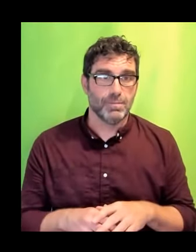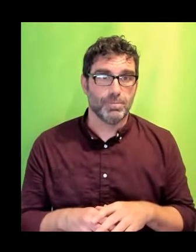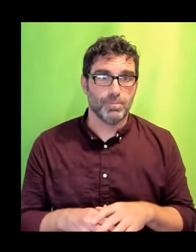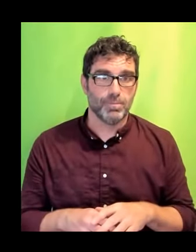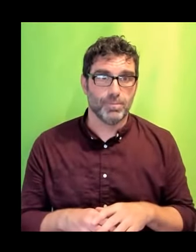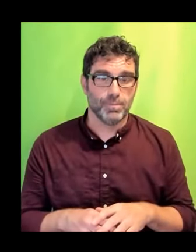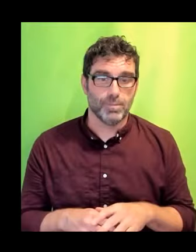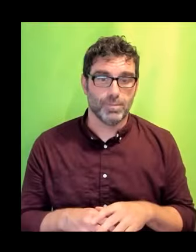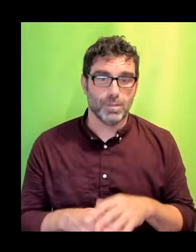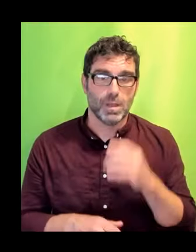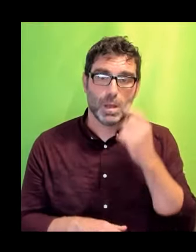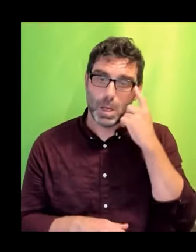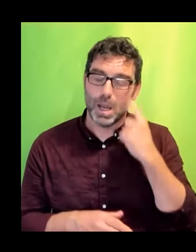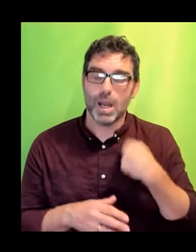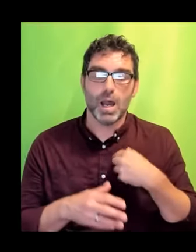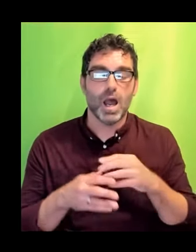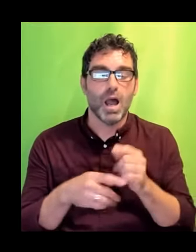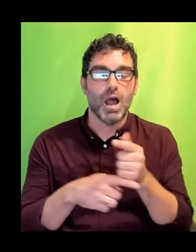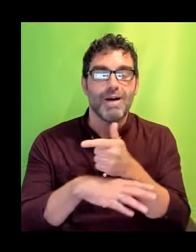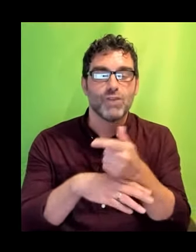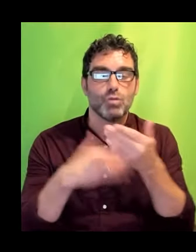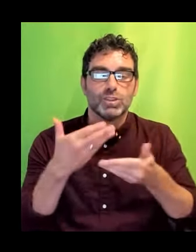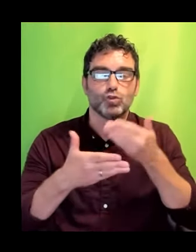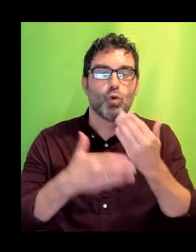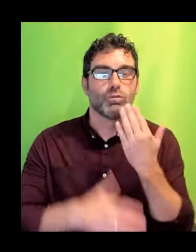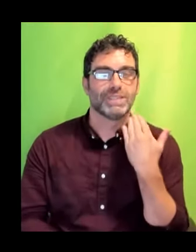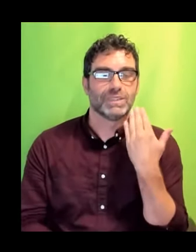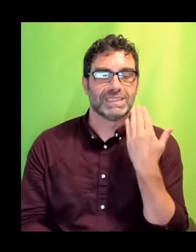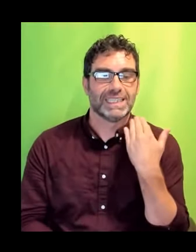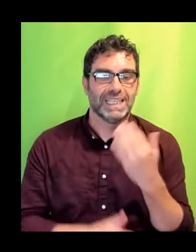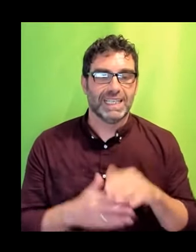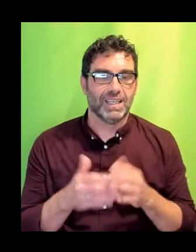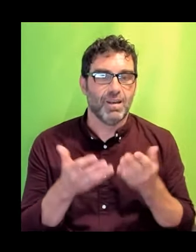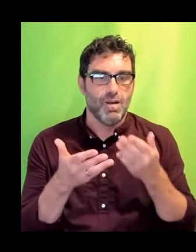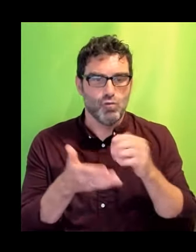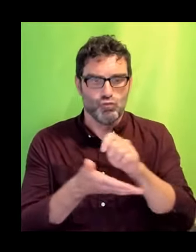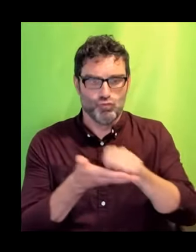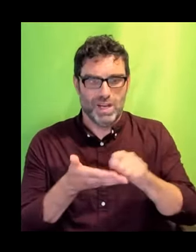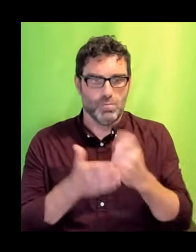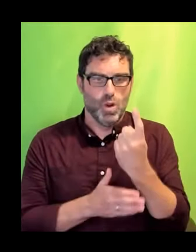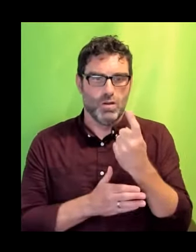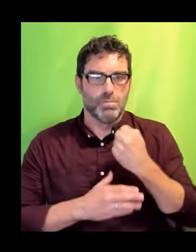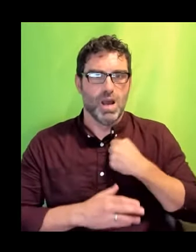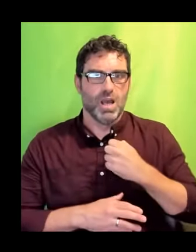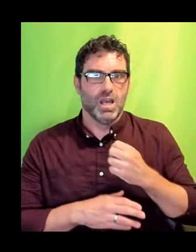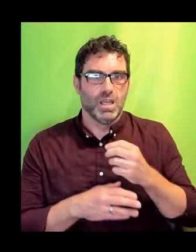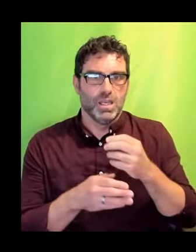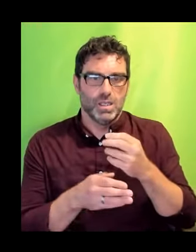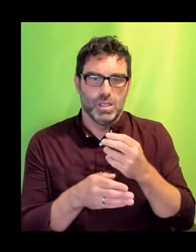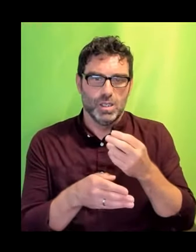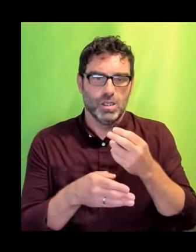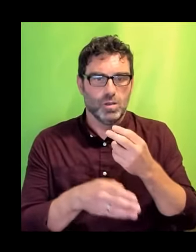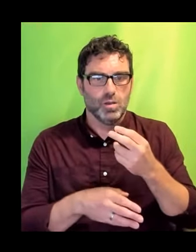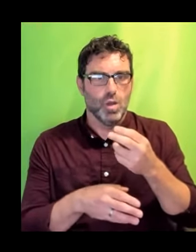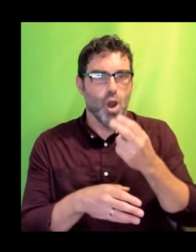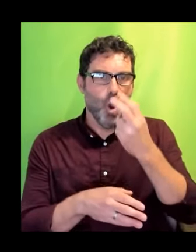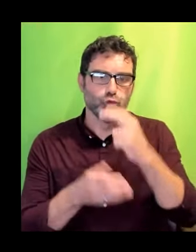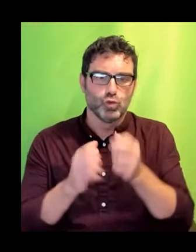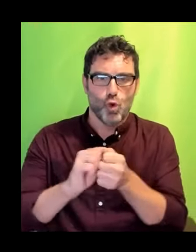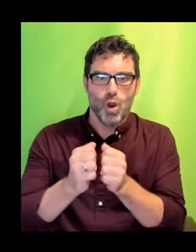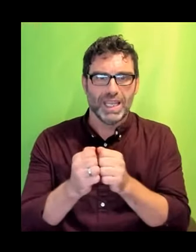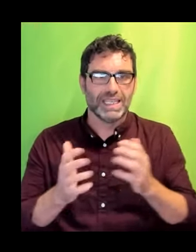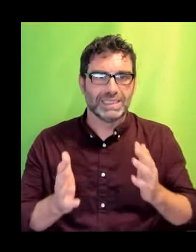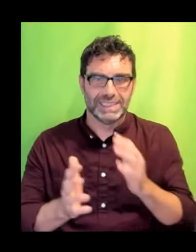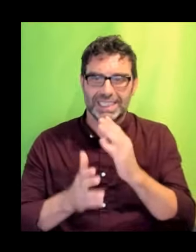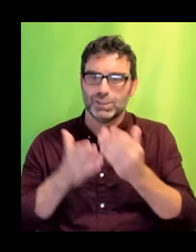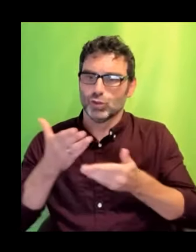perhaps the best piece of drama I've seen in the last 20 years, is provoking incredible conversations all over our landscape. A